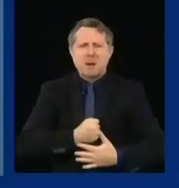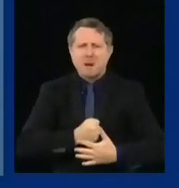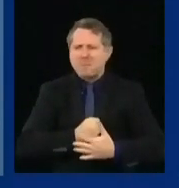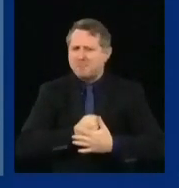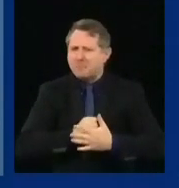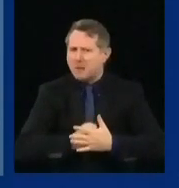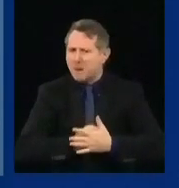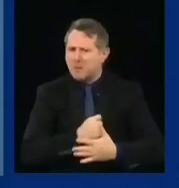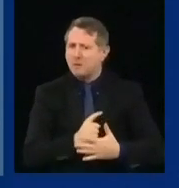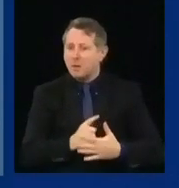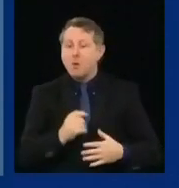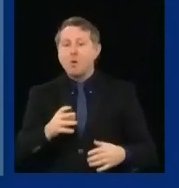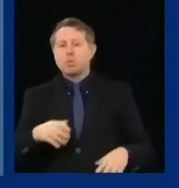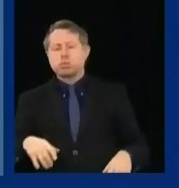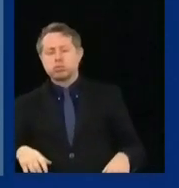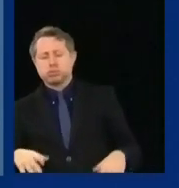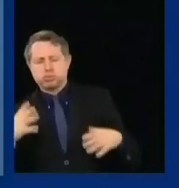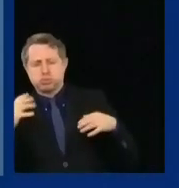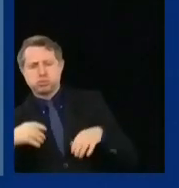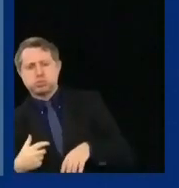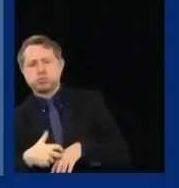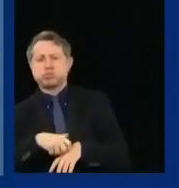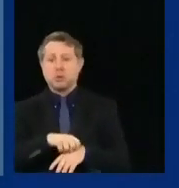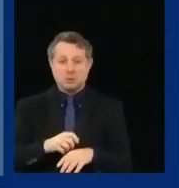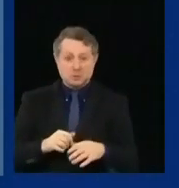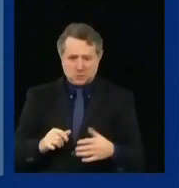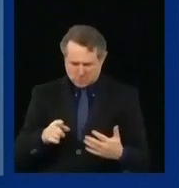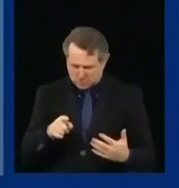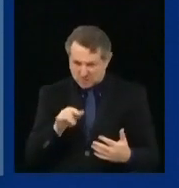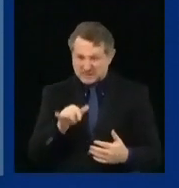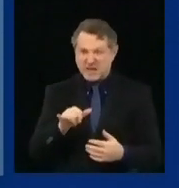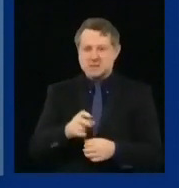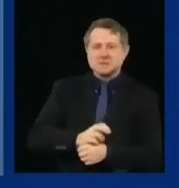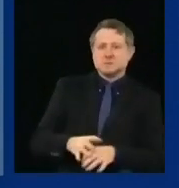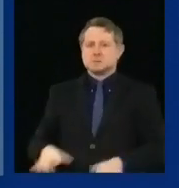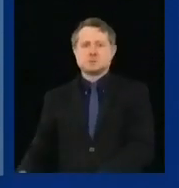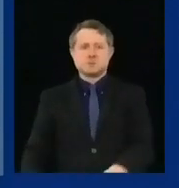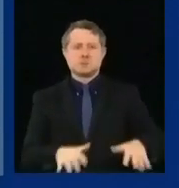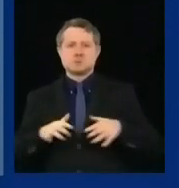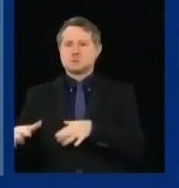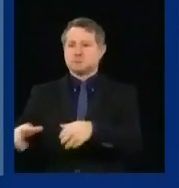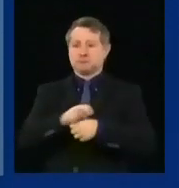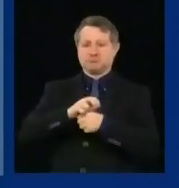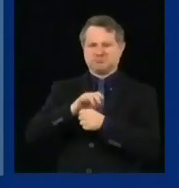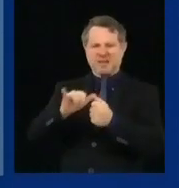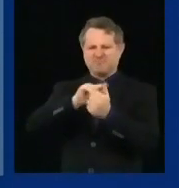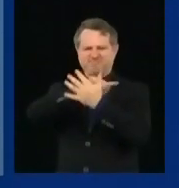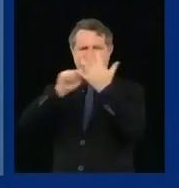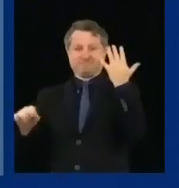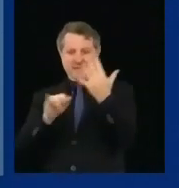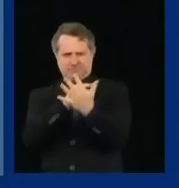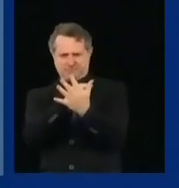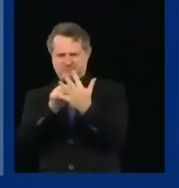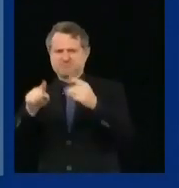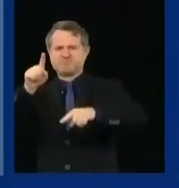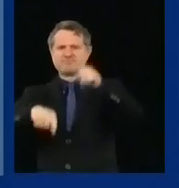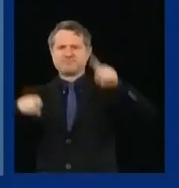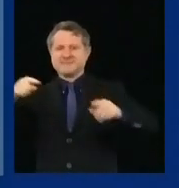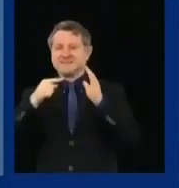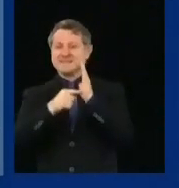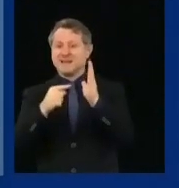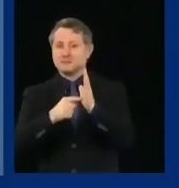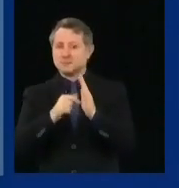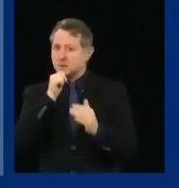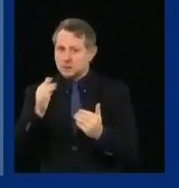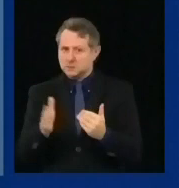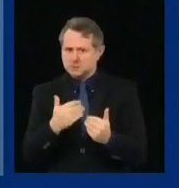or confusion. So it's a wide array of symptoms, as you can see, which makes it even harder for a